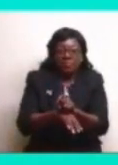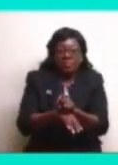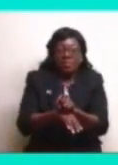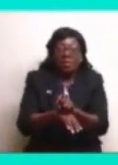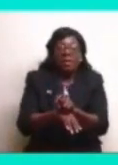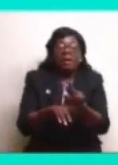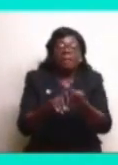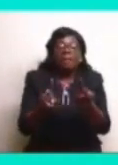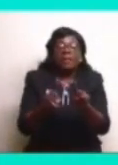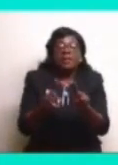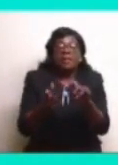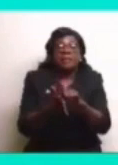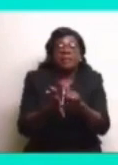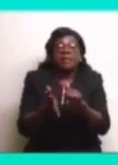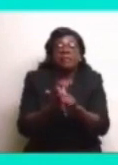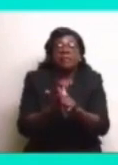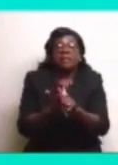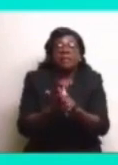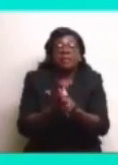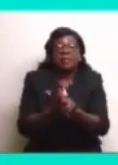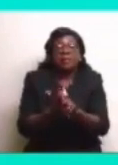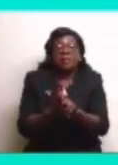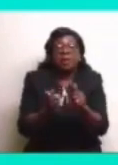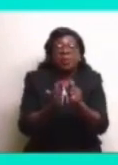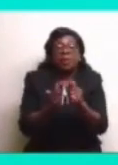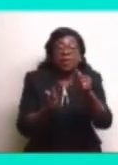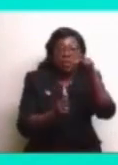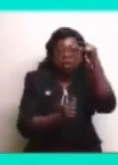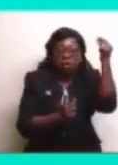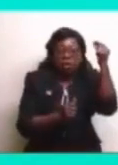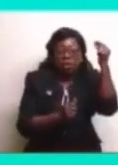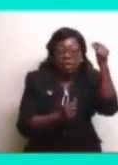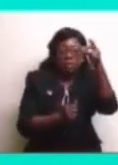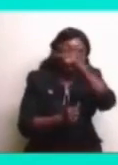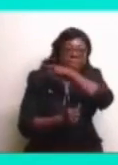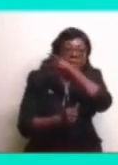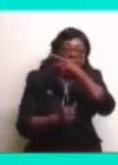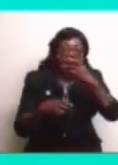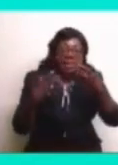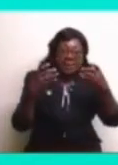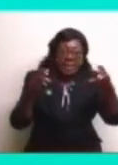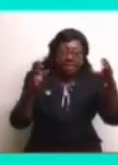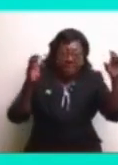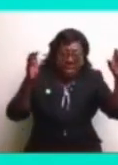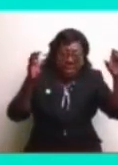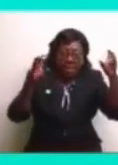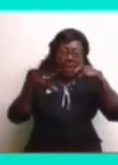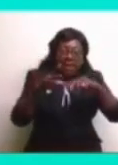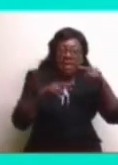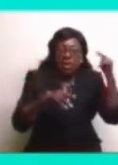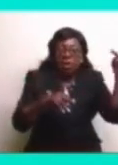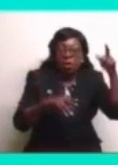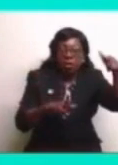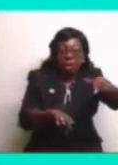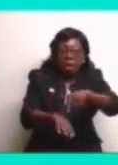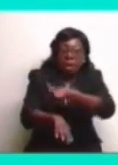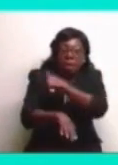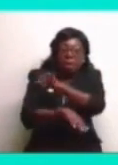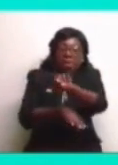But that was with George. And then with Philip and his campaign in North Long Island